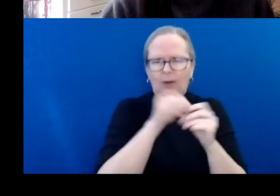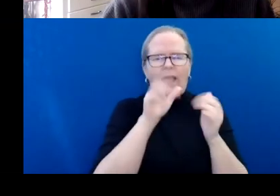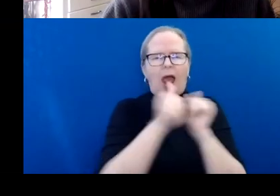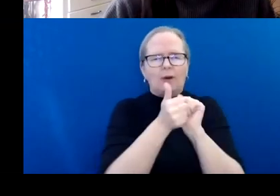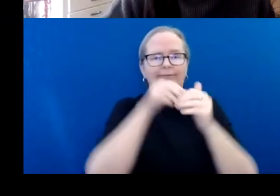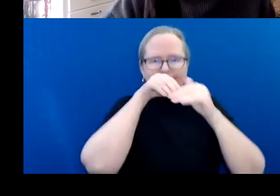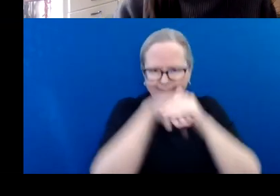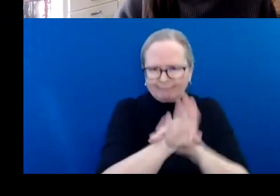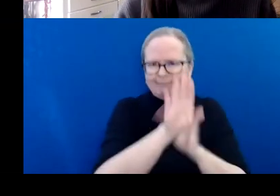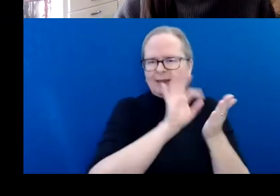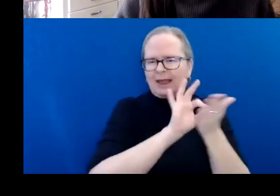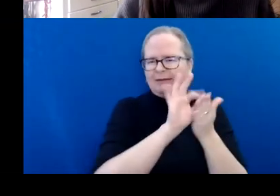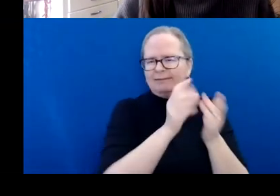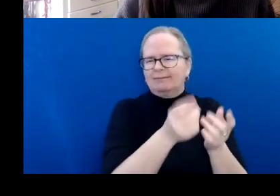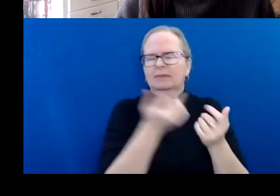assistance.